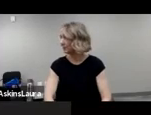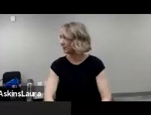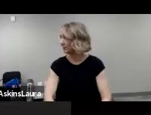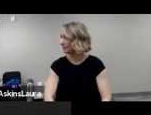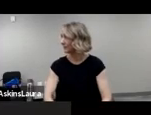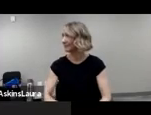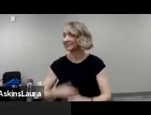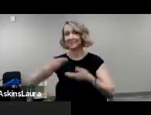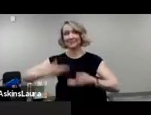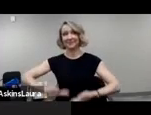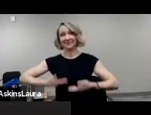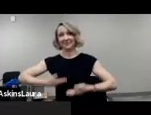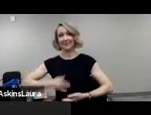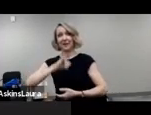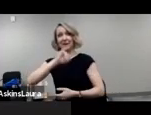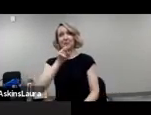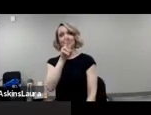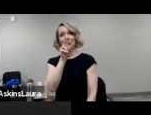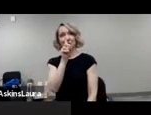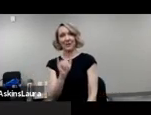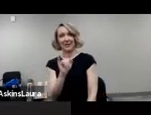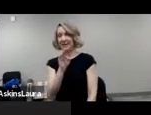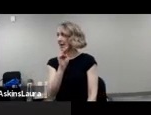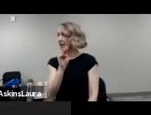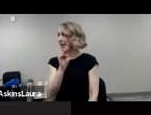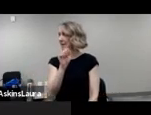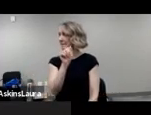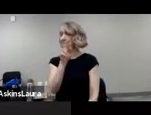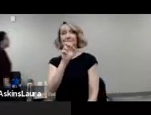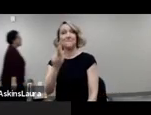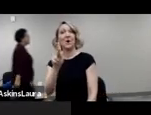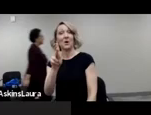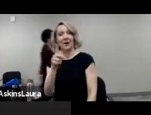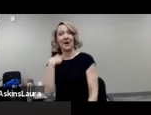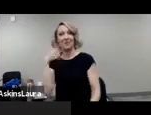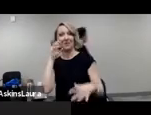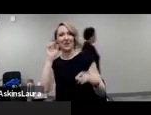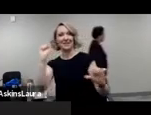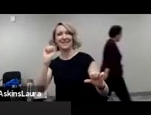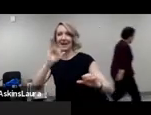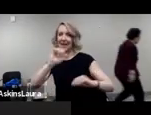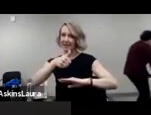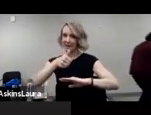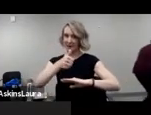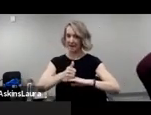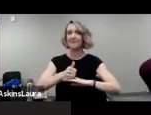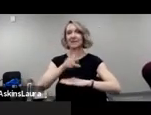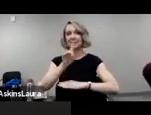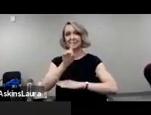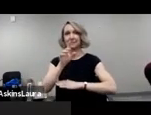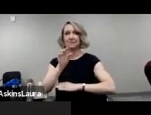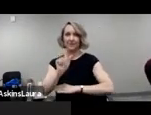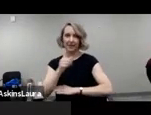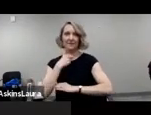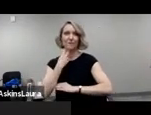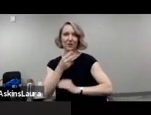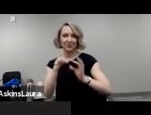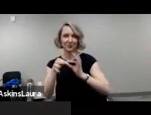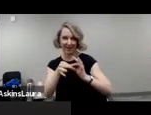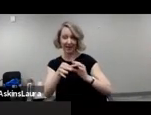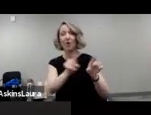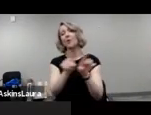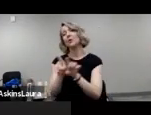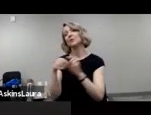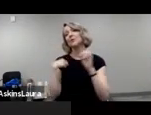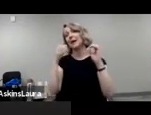And I am Judy Mark. I'm founder and president of Disability Voices United, as well as I